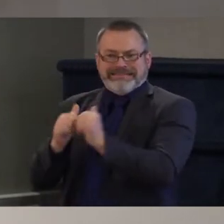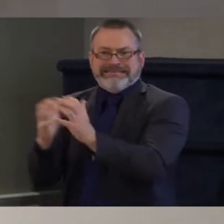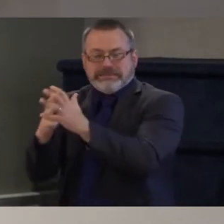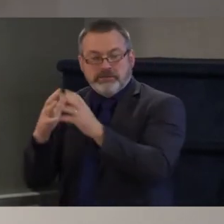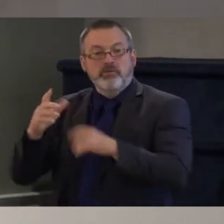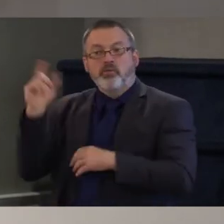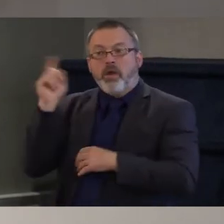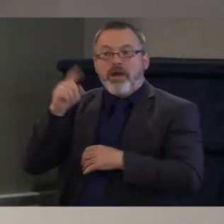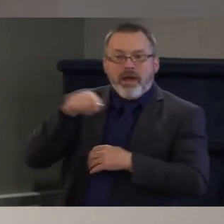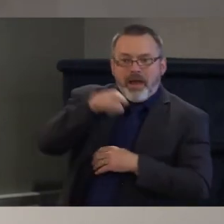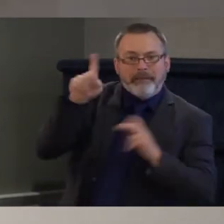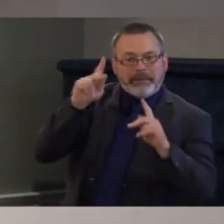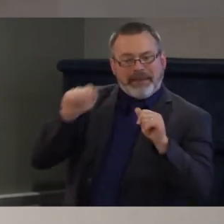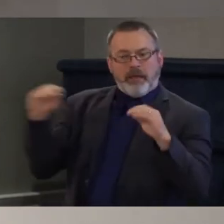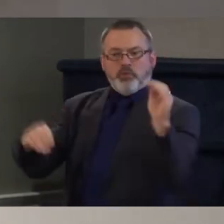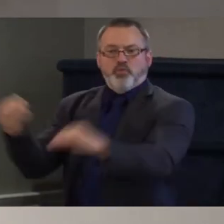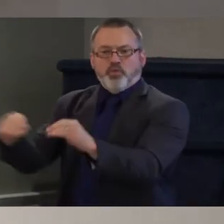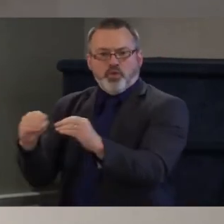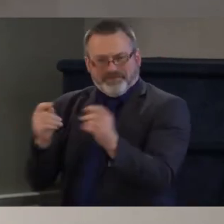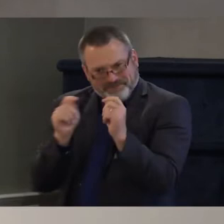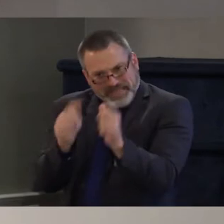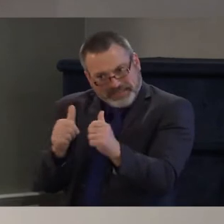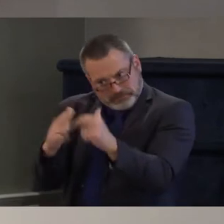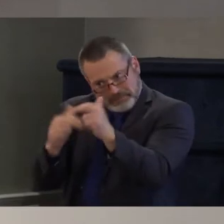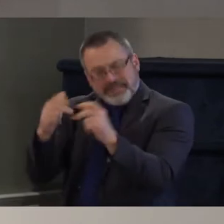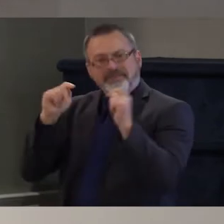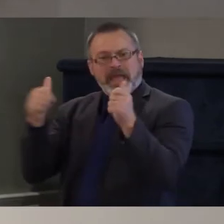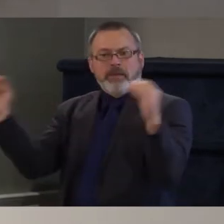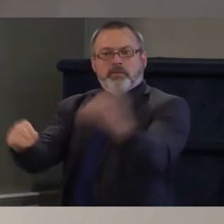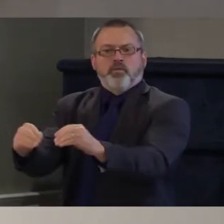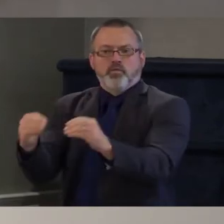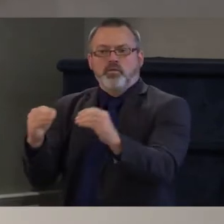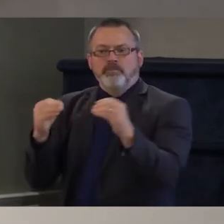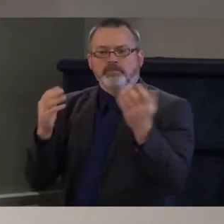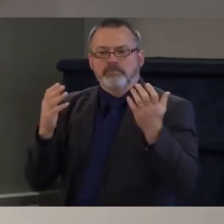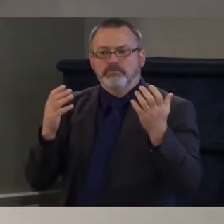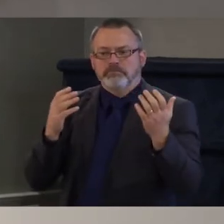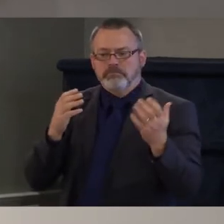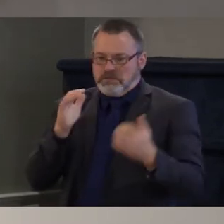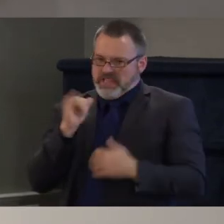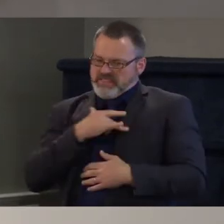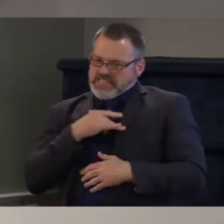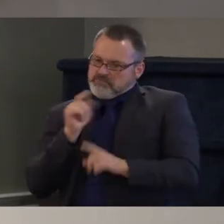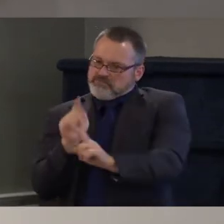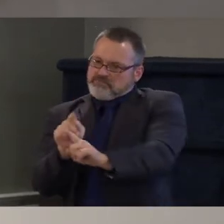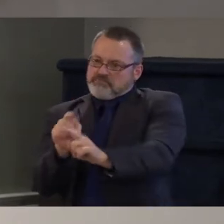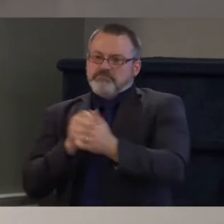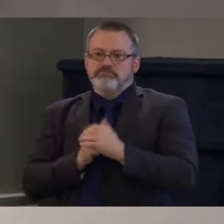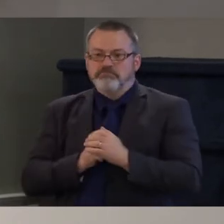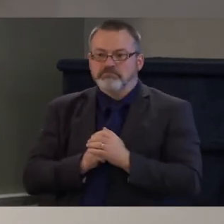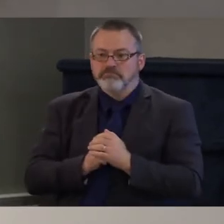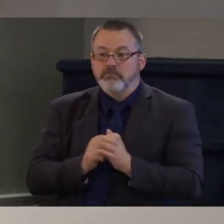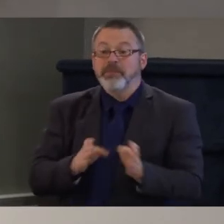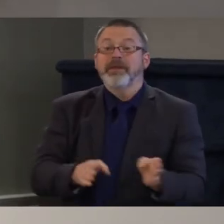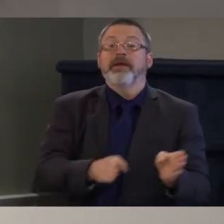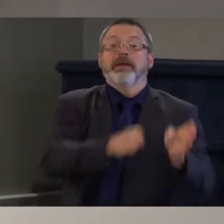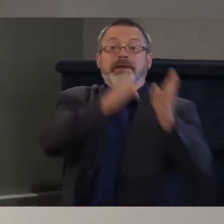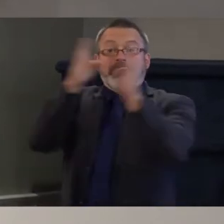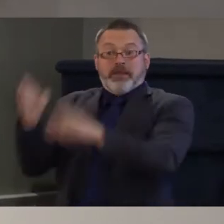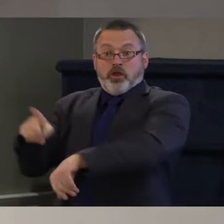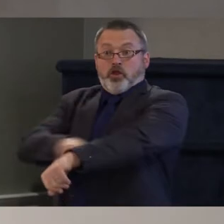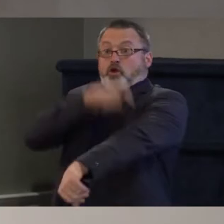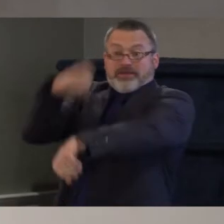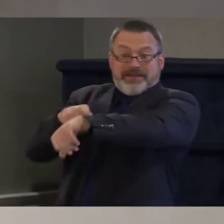especially for the most vulnerable, would be top among the priorities there. And in the long term, I'd like to see 0%